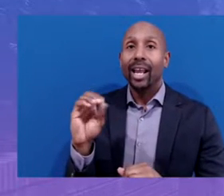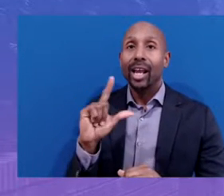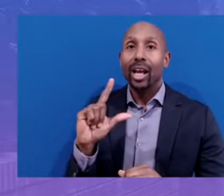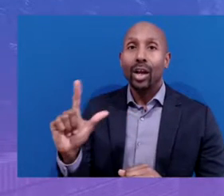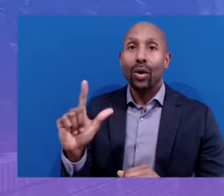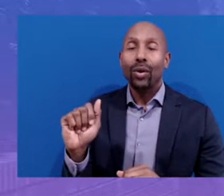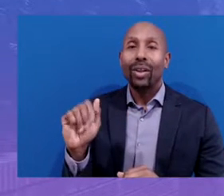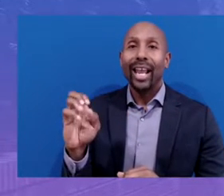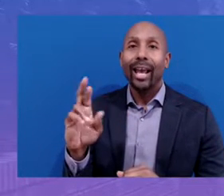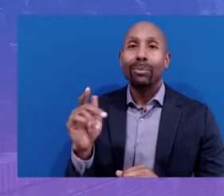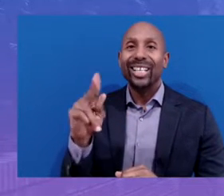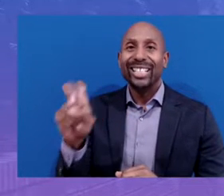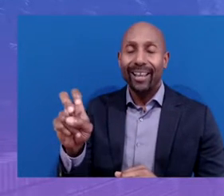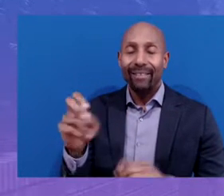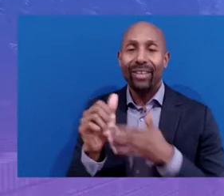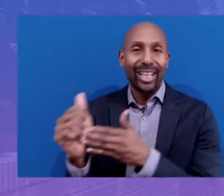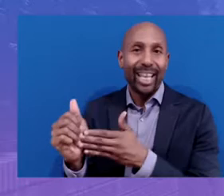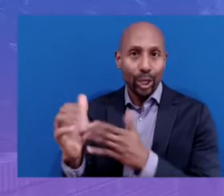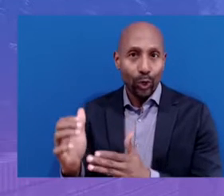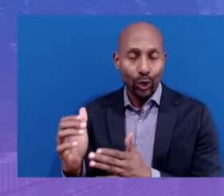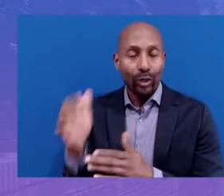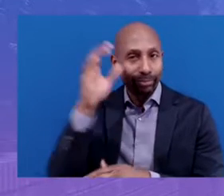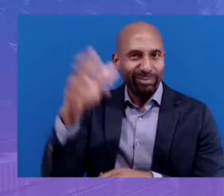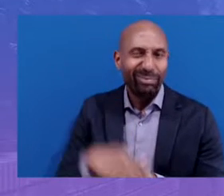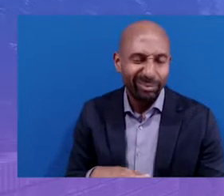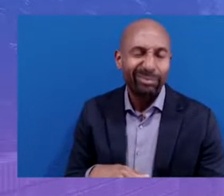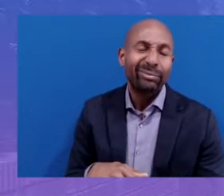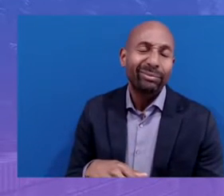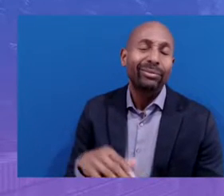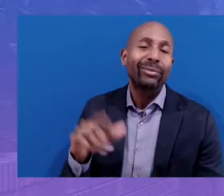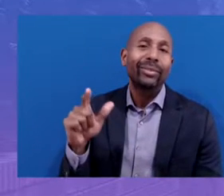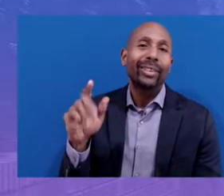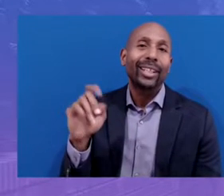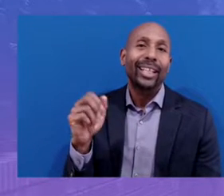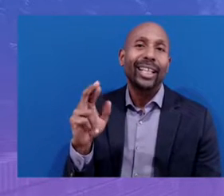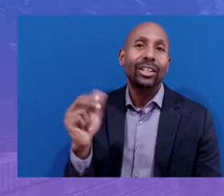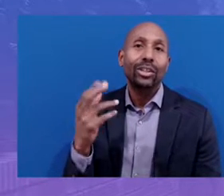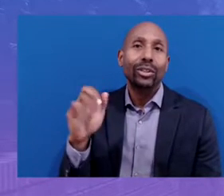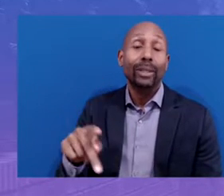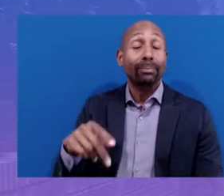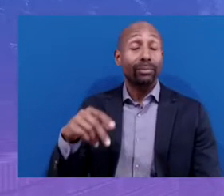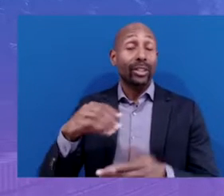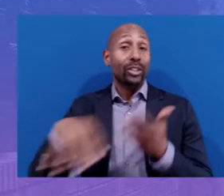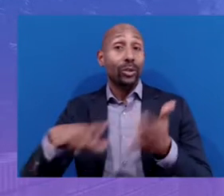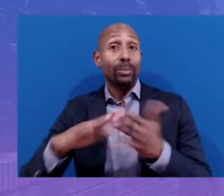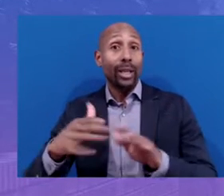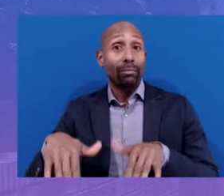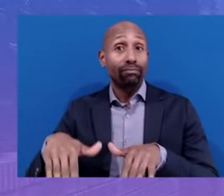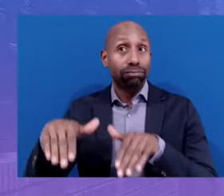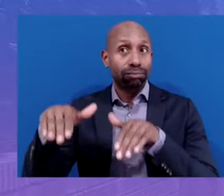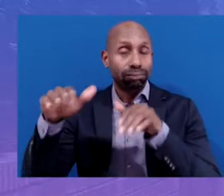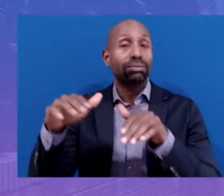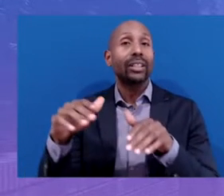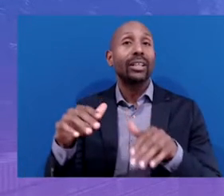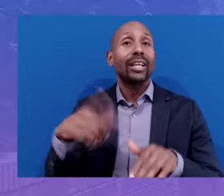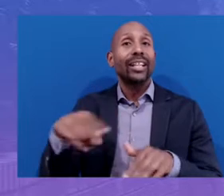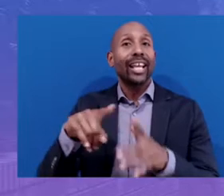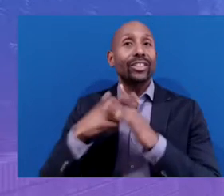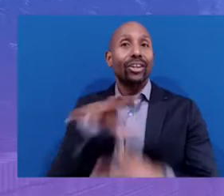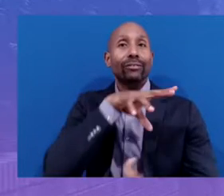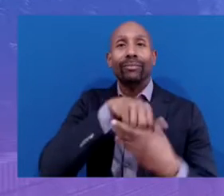As community schools mature, they become true hubs of the community and community life, where